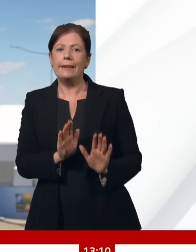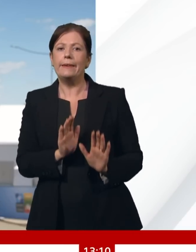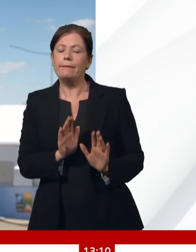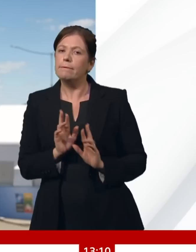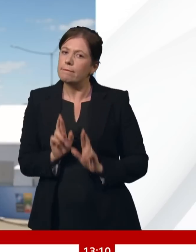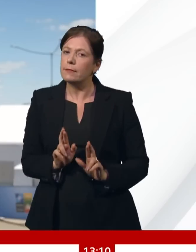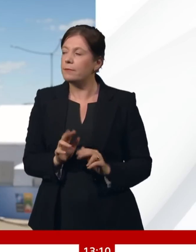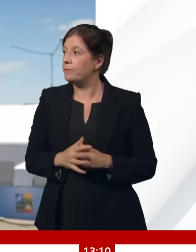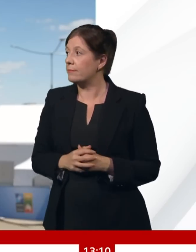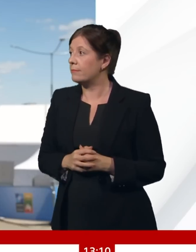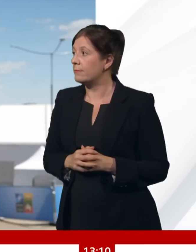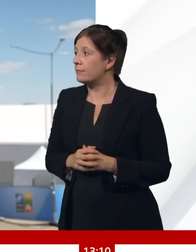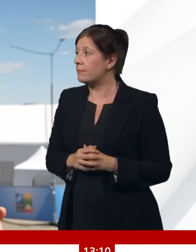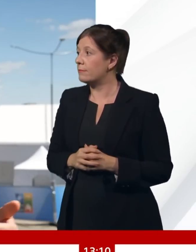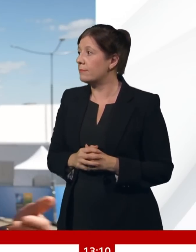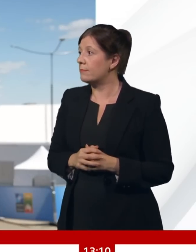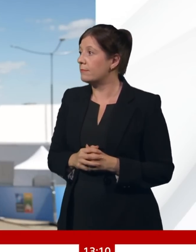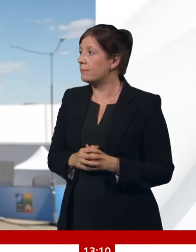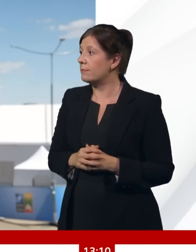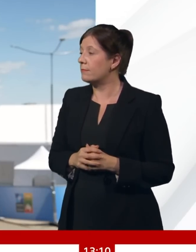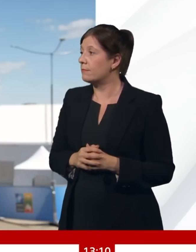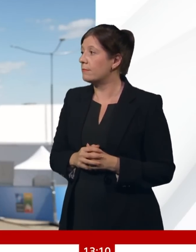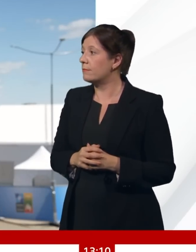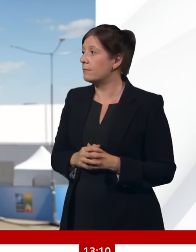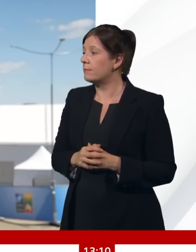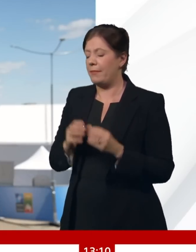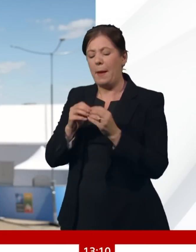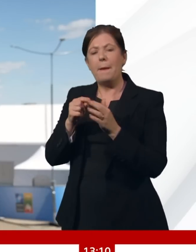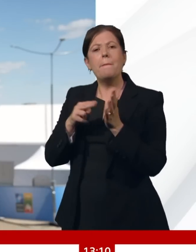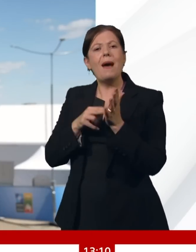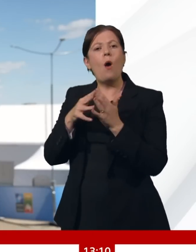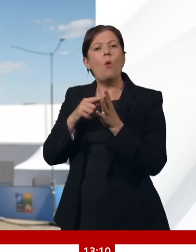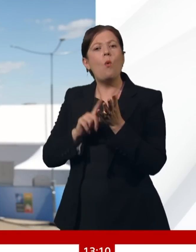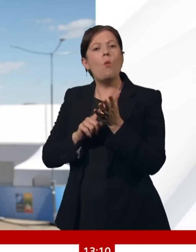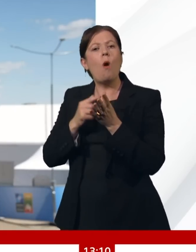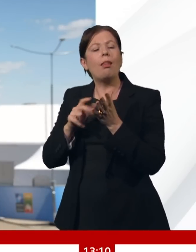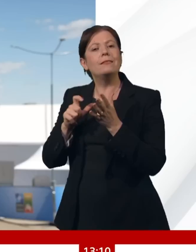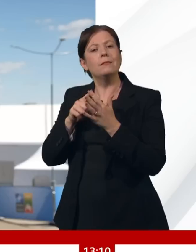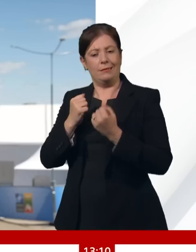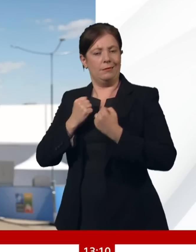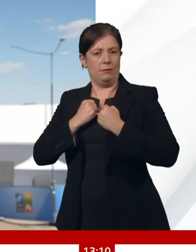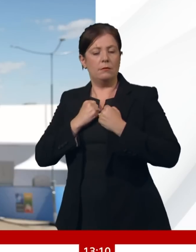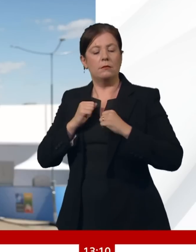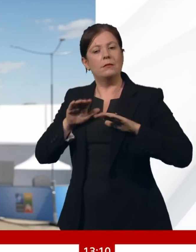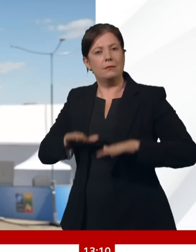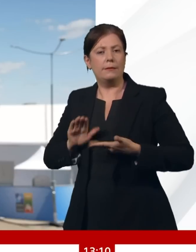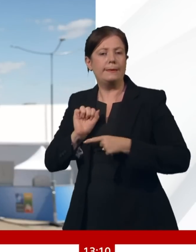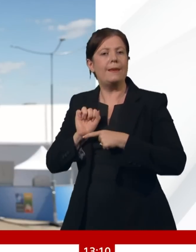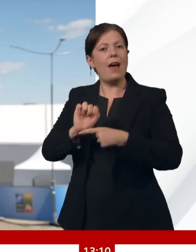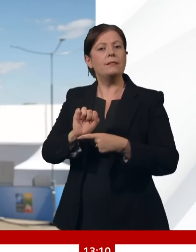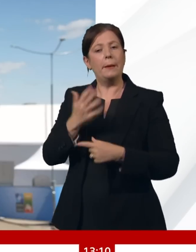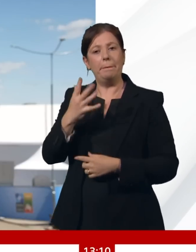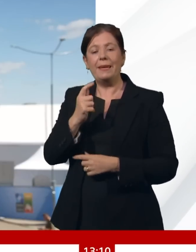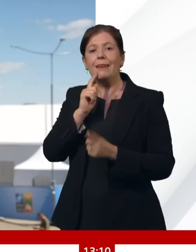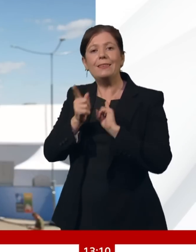slight note of discordance was perhaps from the Defence Secretary, Ben Wallace, who gave a briefing to reporters this morning. And he told us that